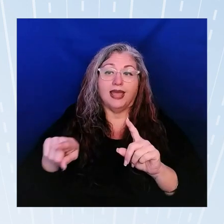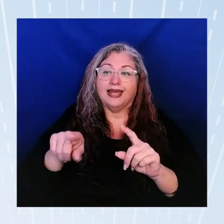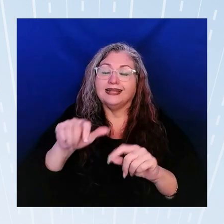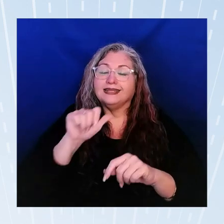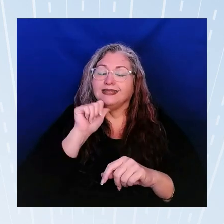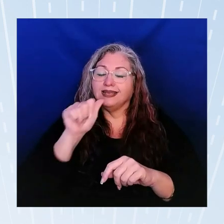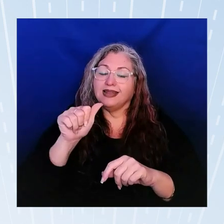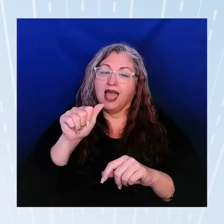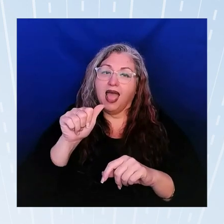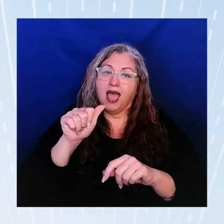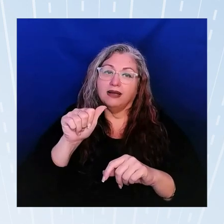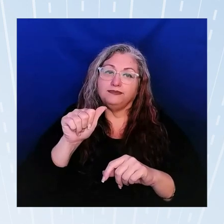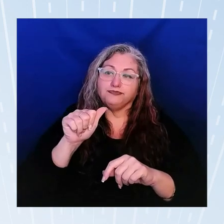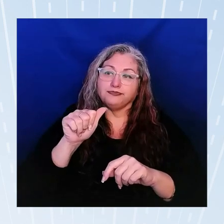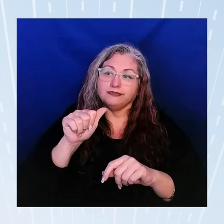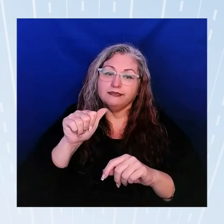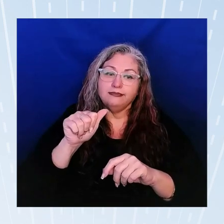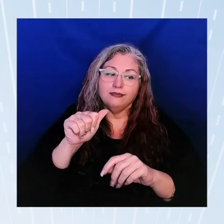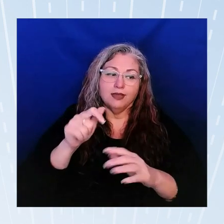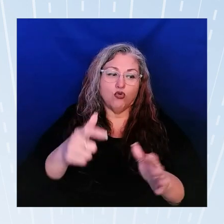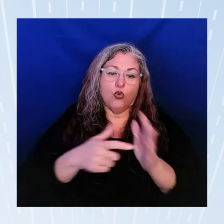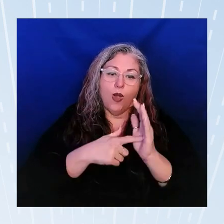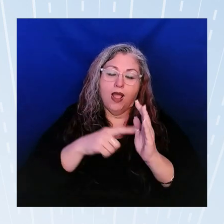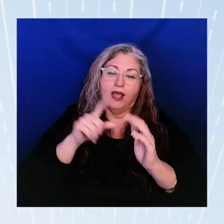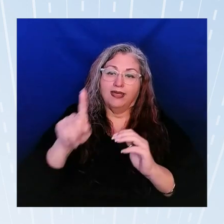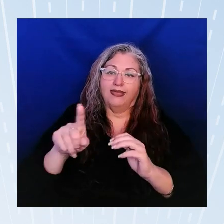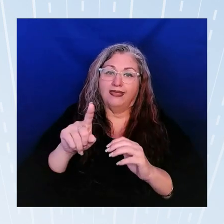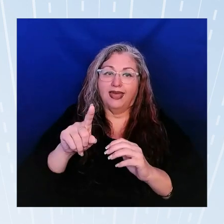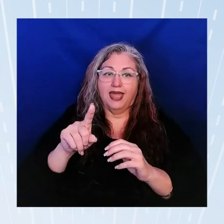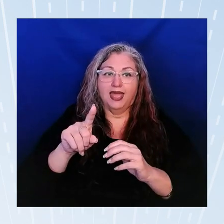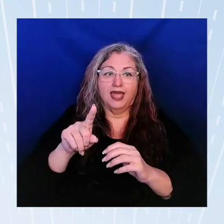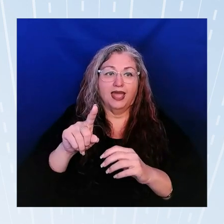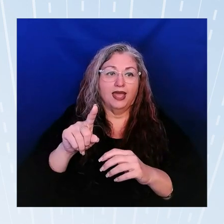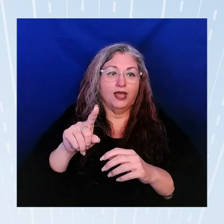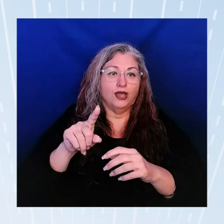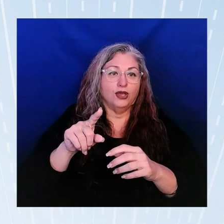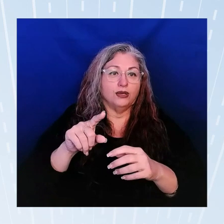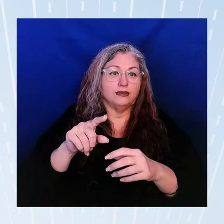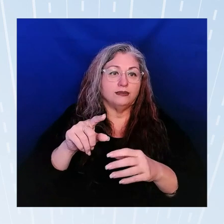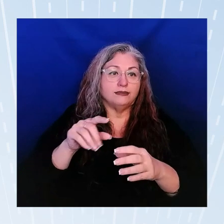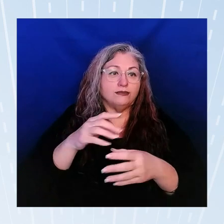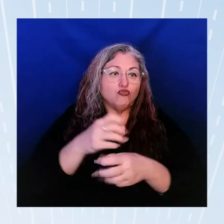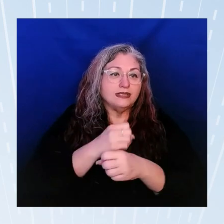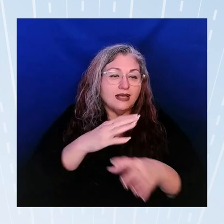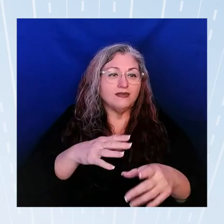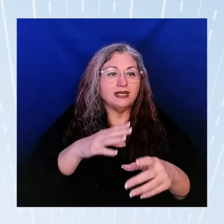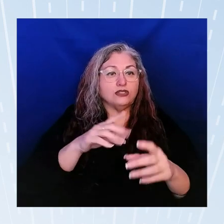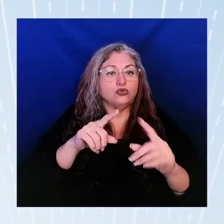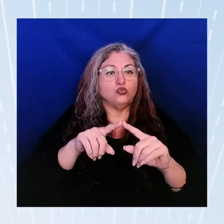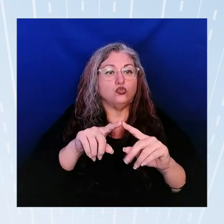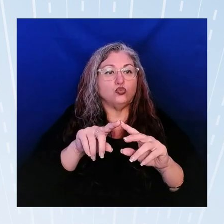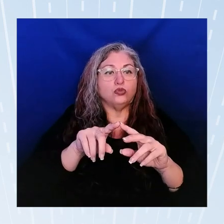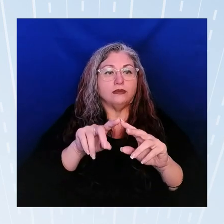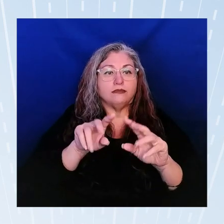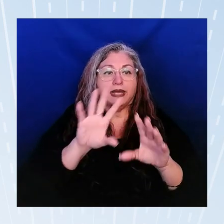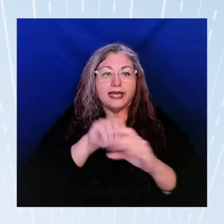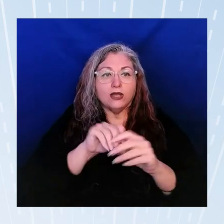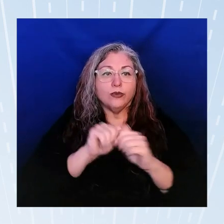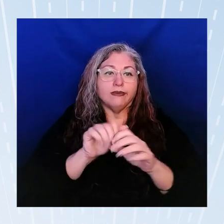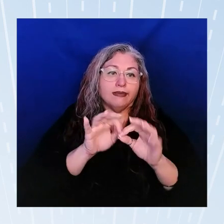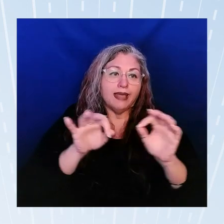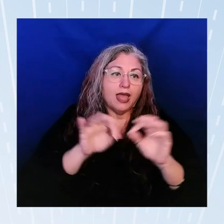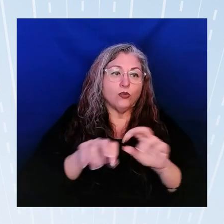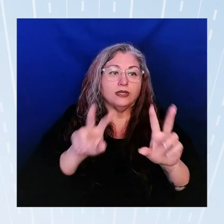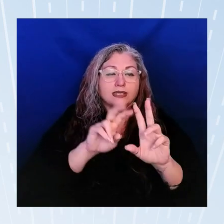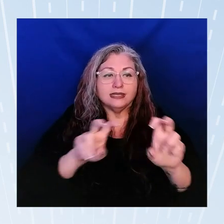their grantees to engage in language access assessment and planning to ascertain and address the needs of